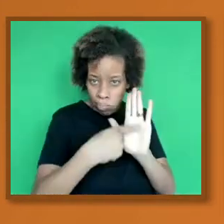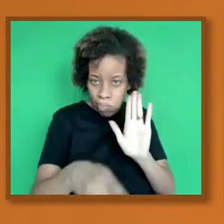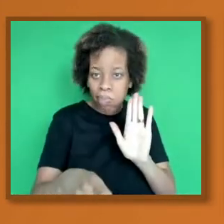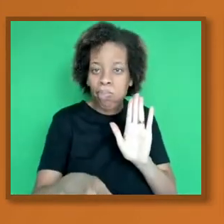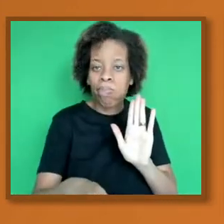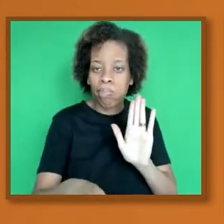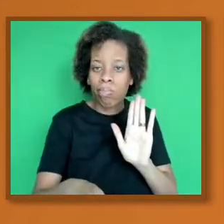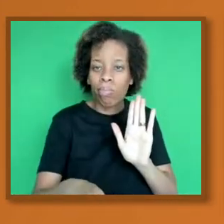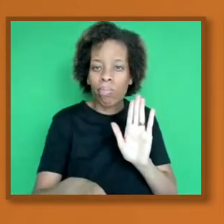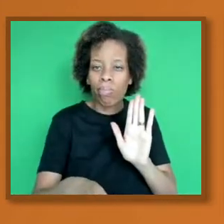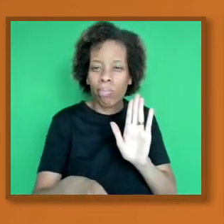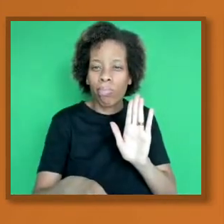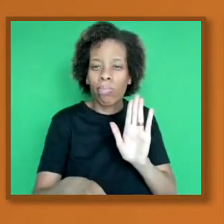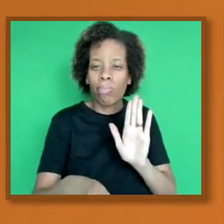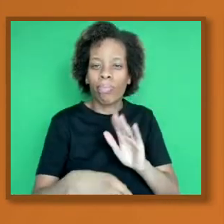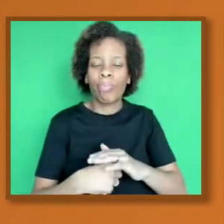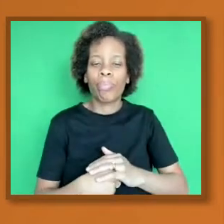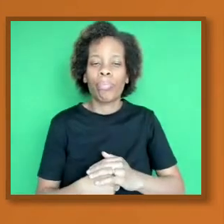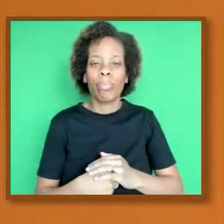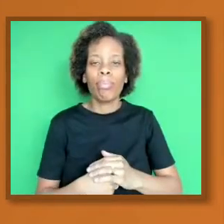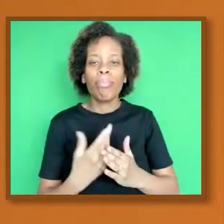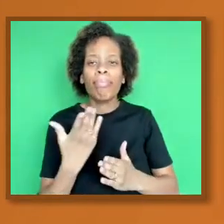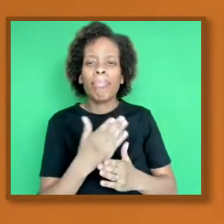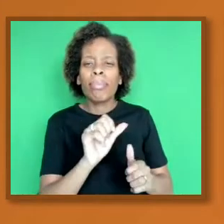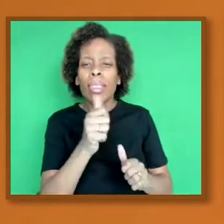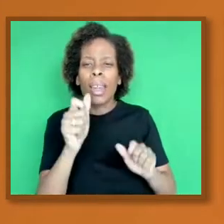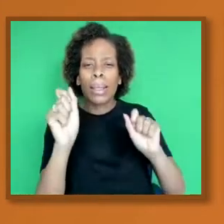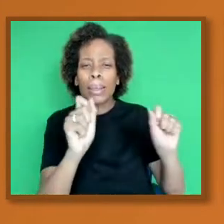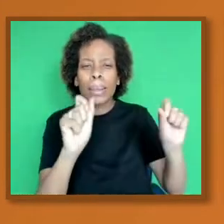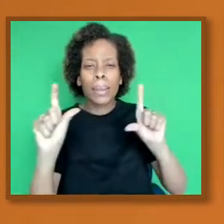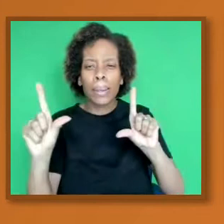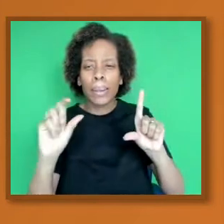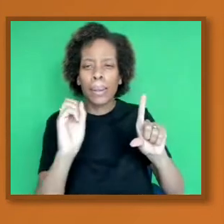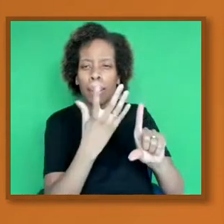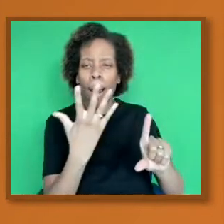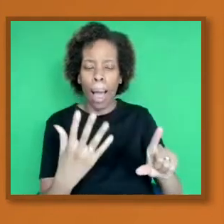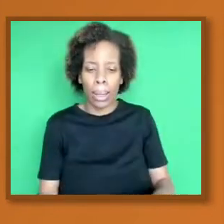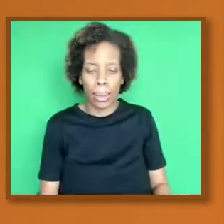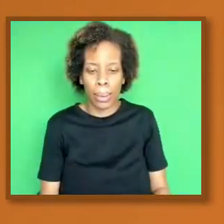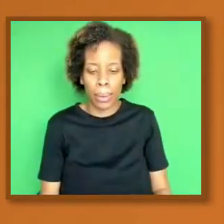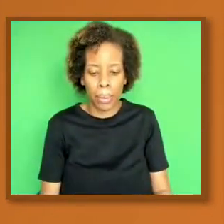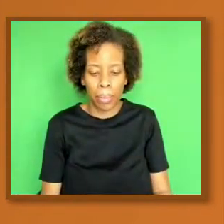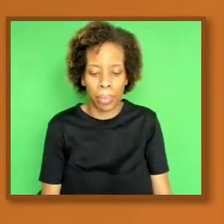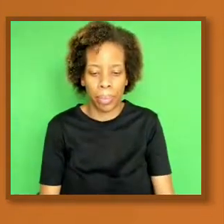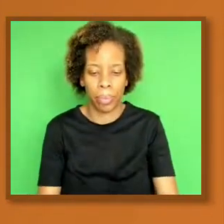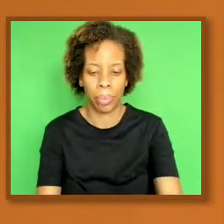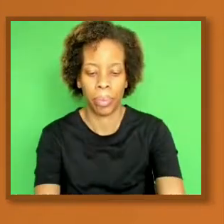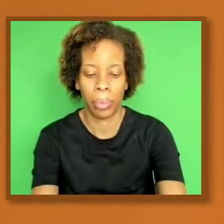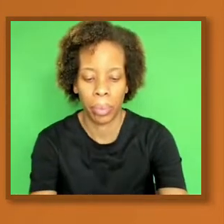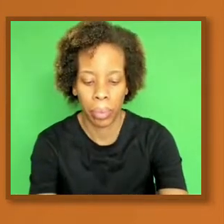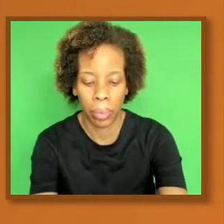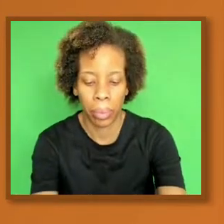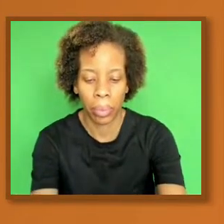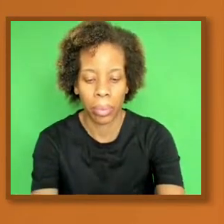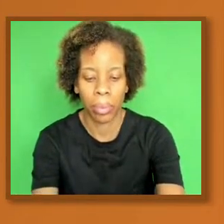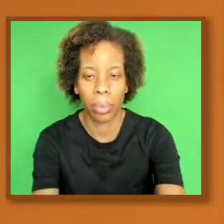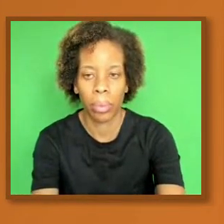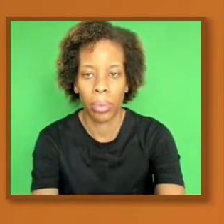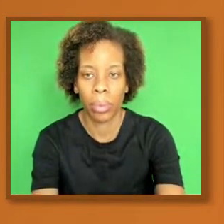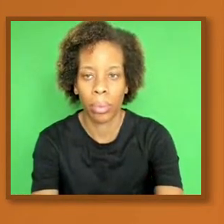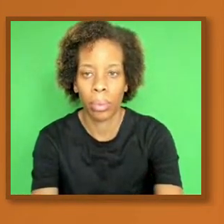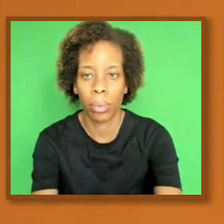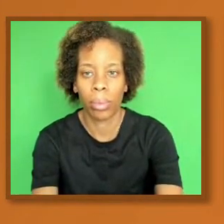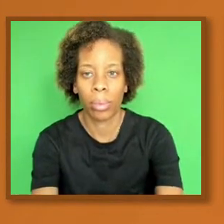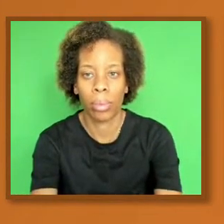Can I have the next slide, please? Because the next slide is really an important slide that it talks about how our bodies make these antibodies.